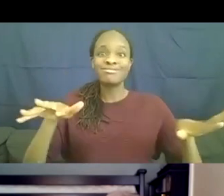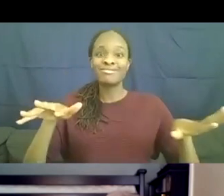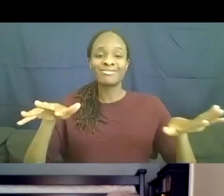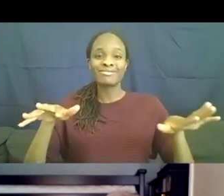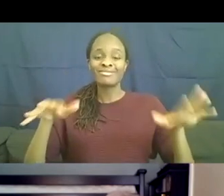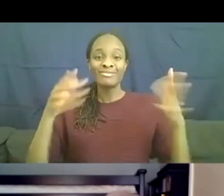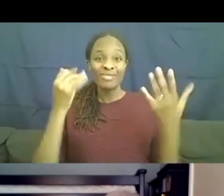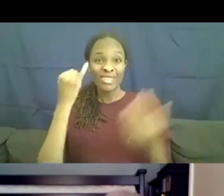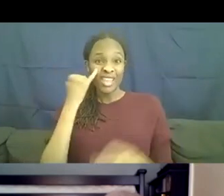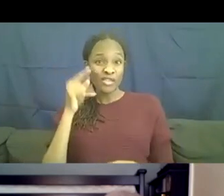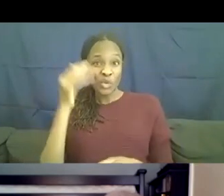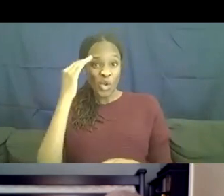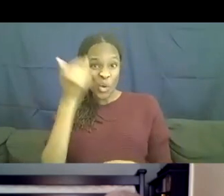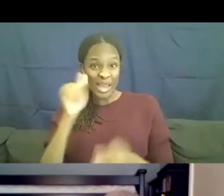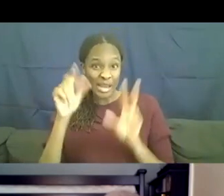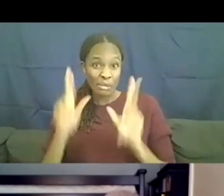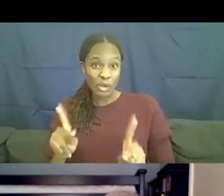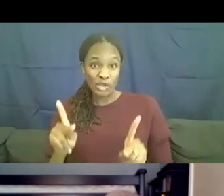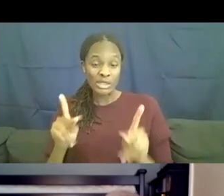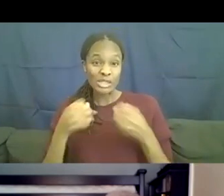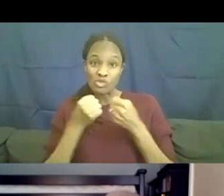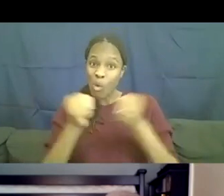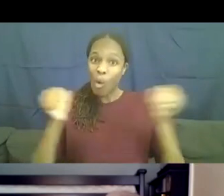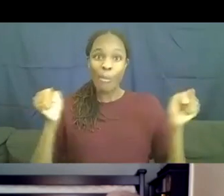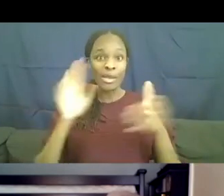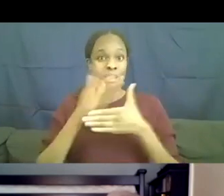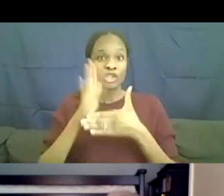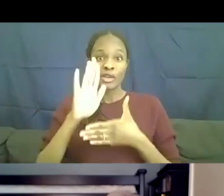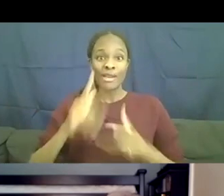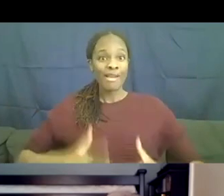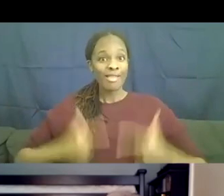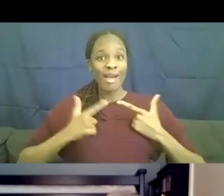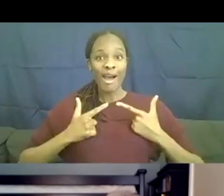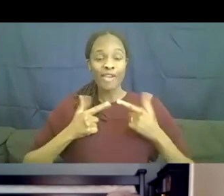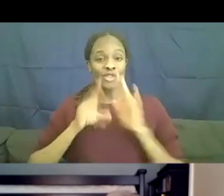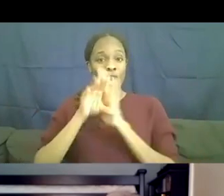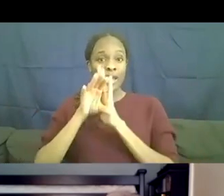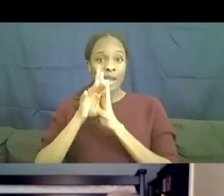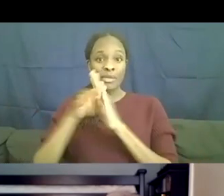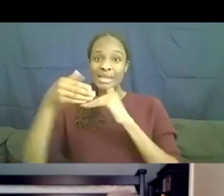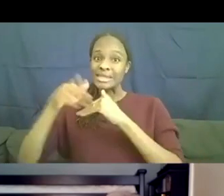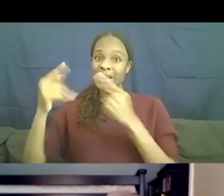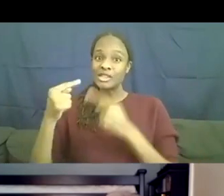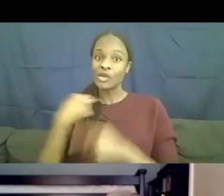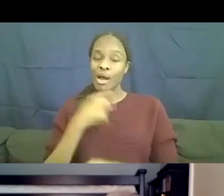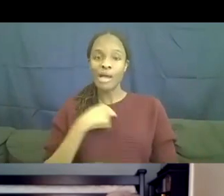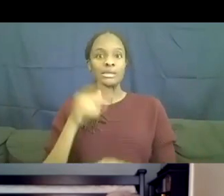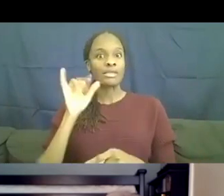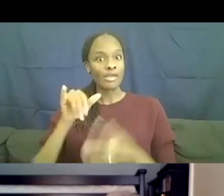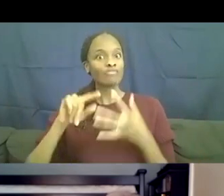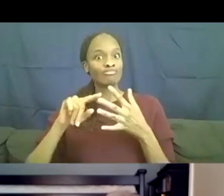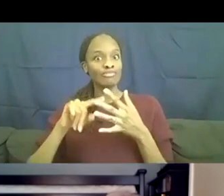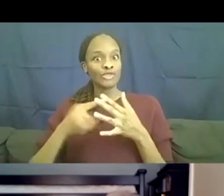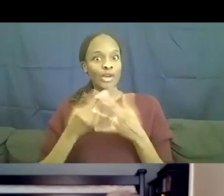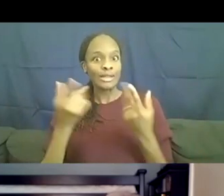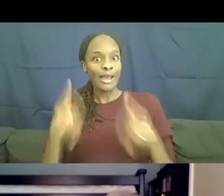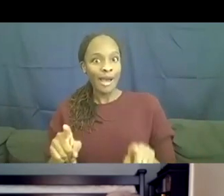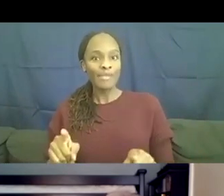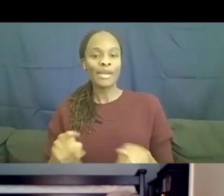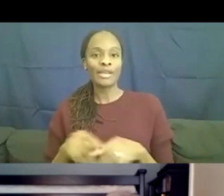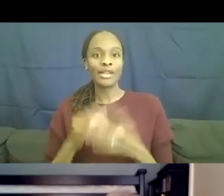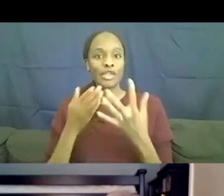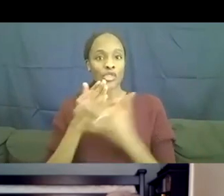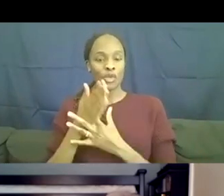open to sharing their lives on camera, you know, send them to us. And so they did. We started getting people and, uh, and then through the help of Gail